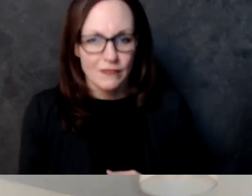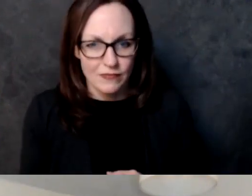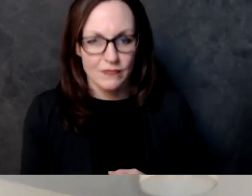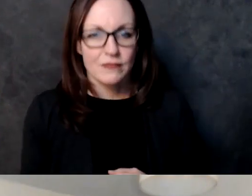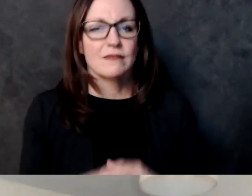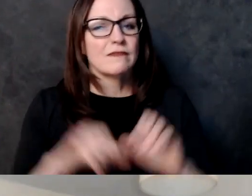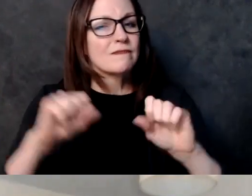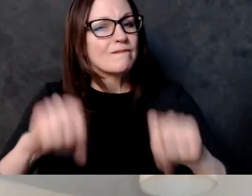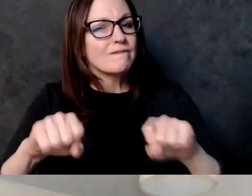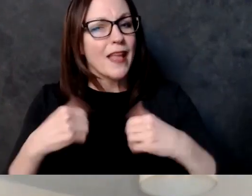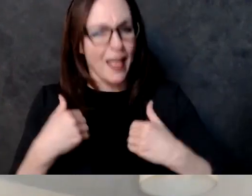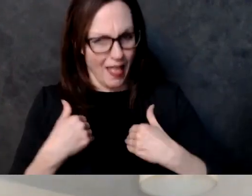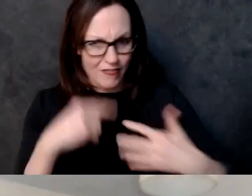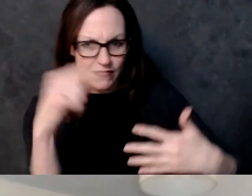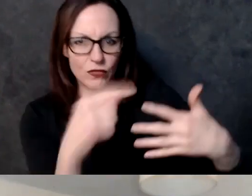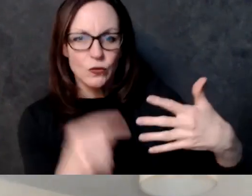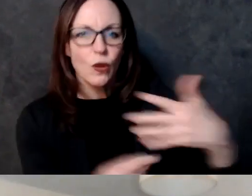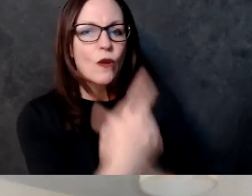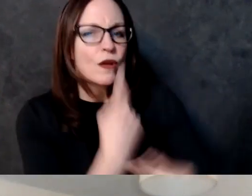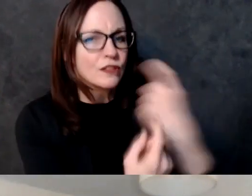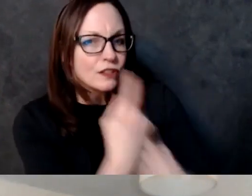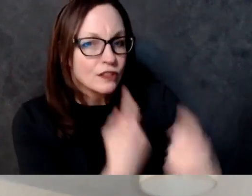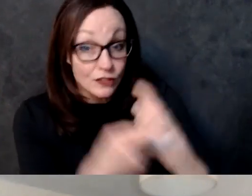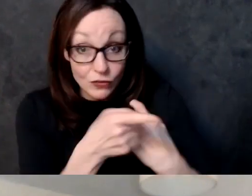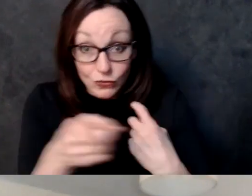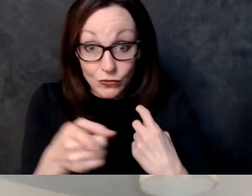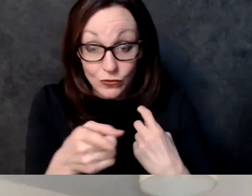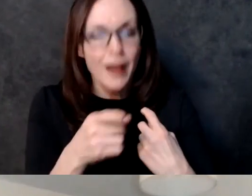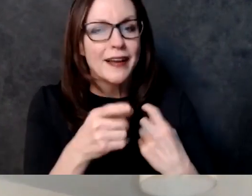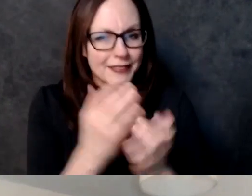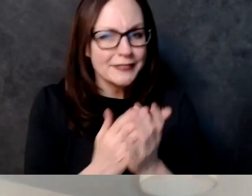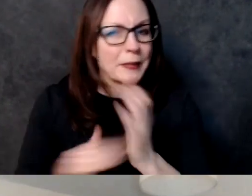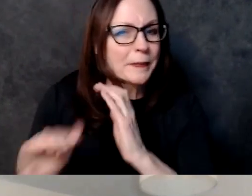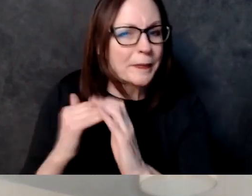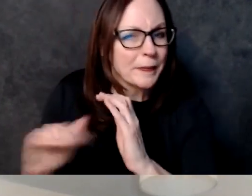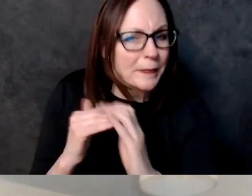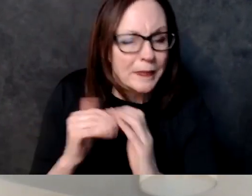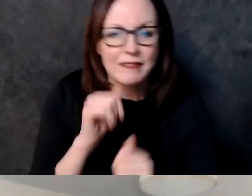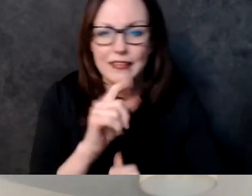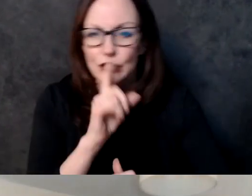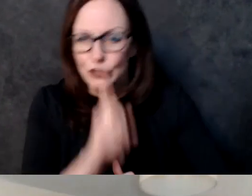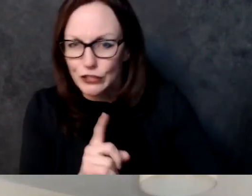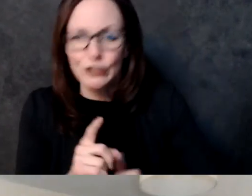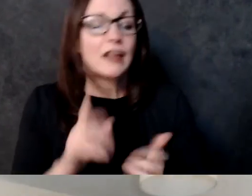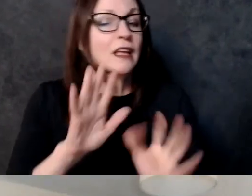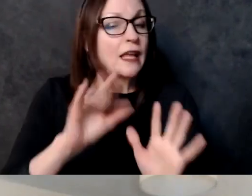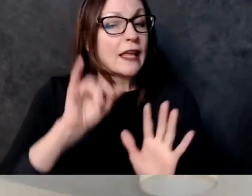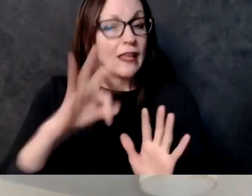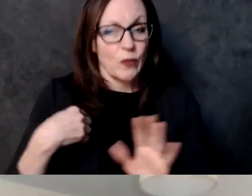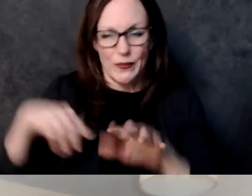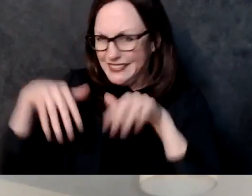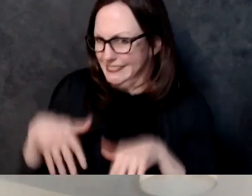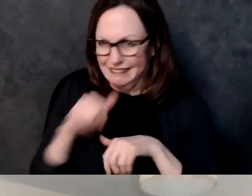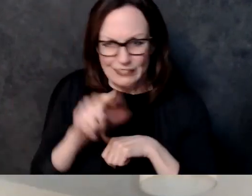uh not that we're trying to ignore it we just want to make sure we're giving out accurate information otherwise we'll otherwise we'll have to give the the